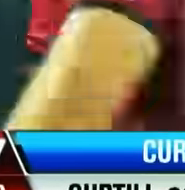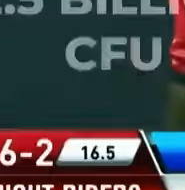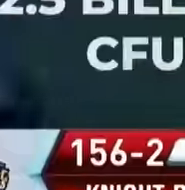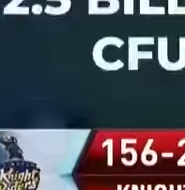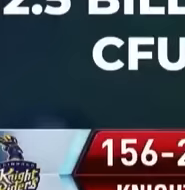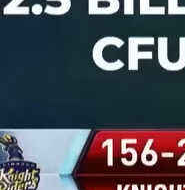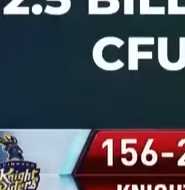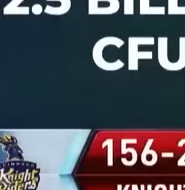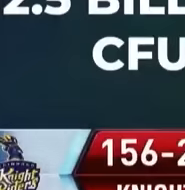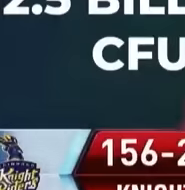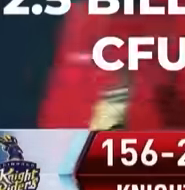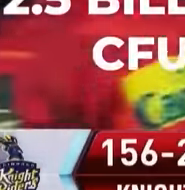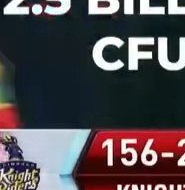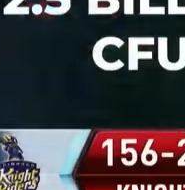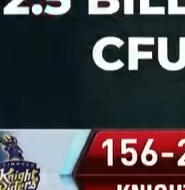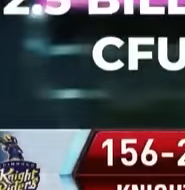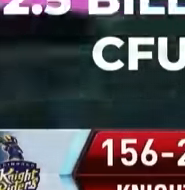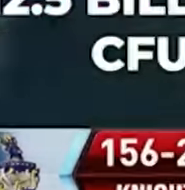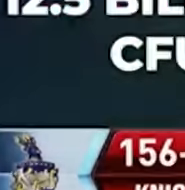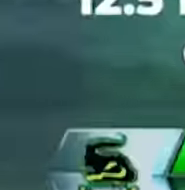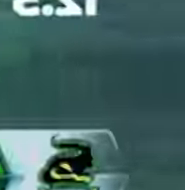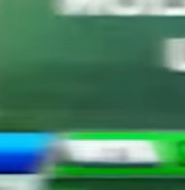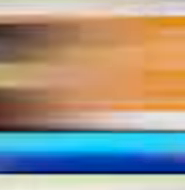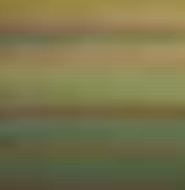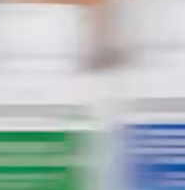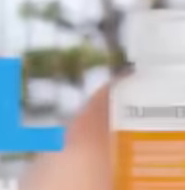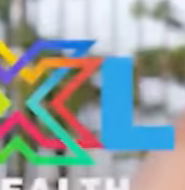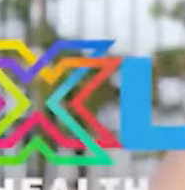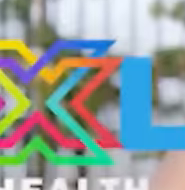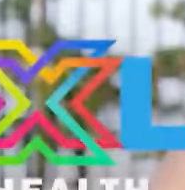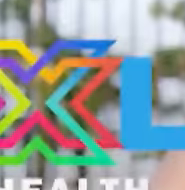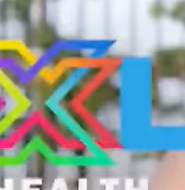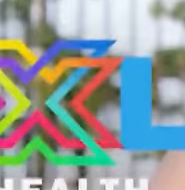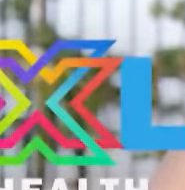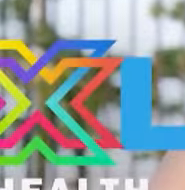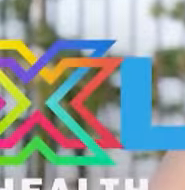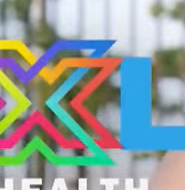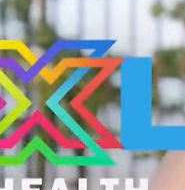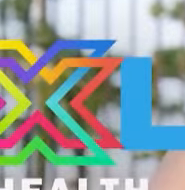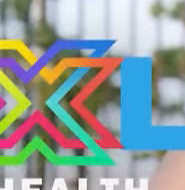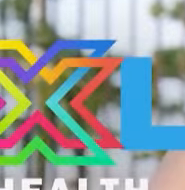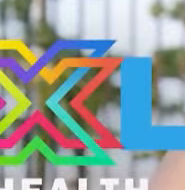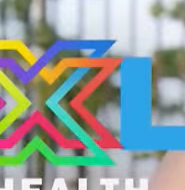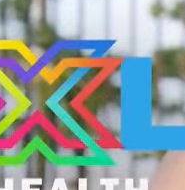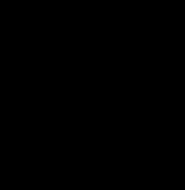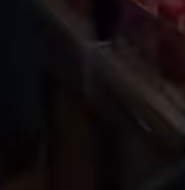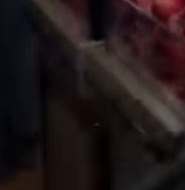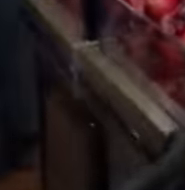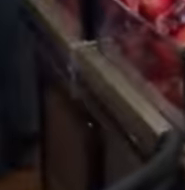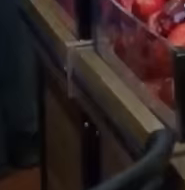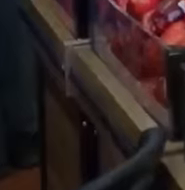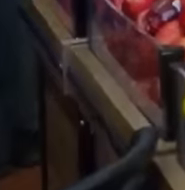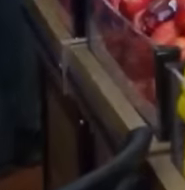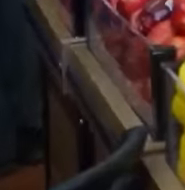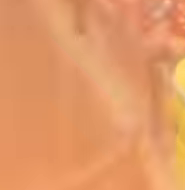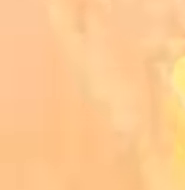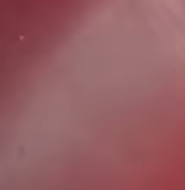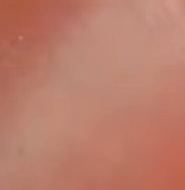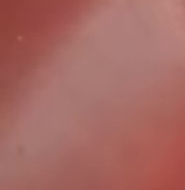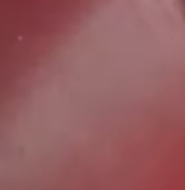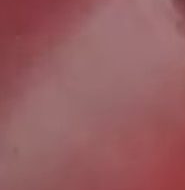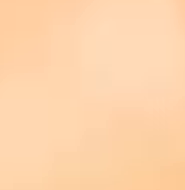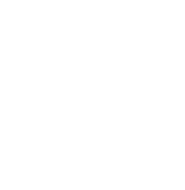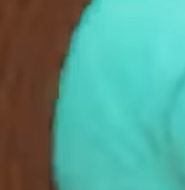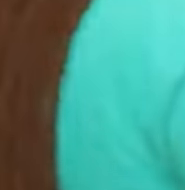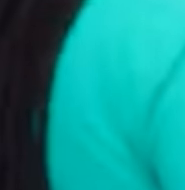Tumoring. I can say I use this product and it works out. A high premium